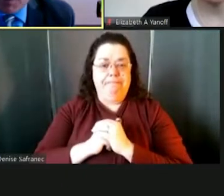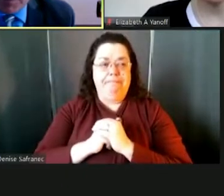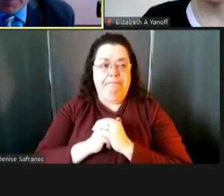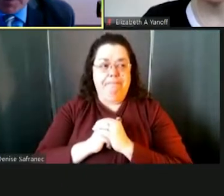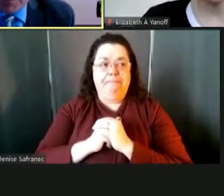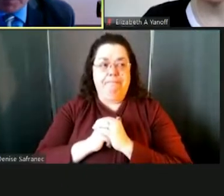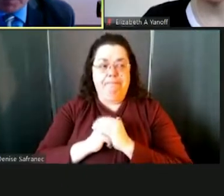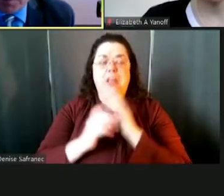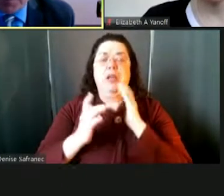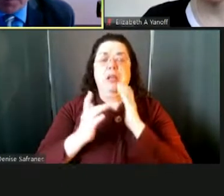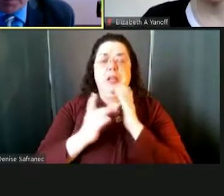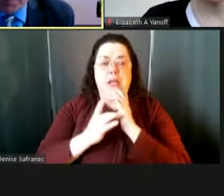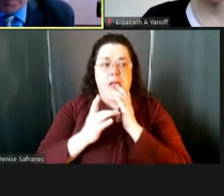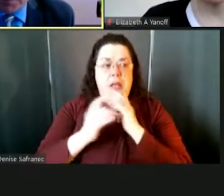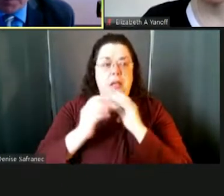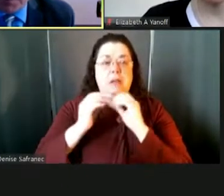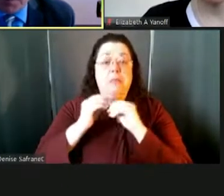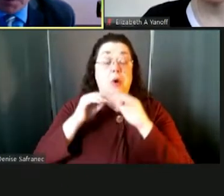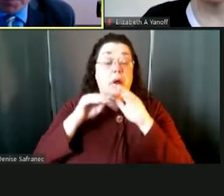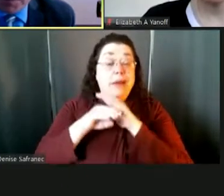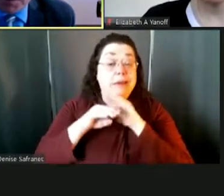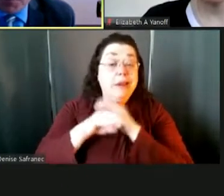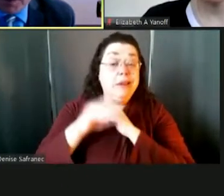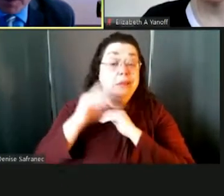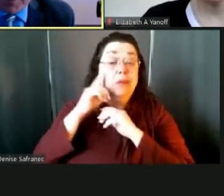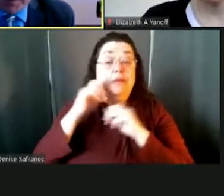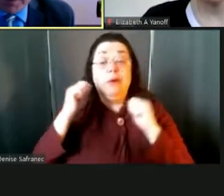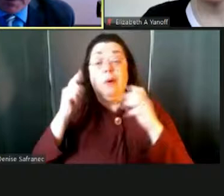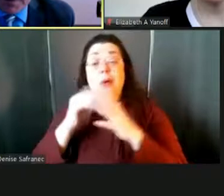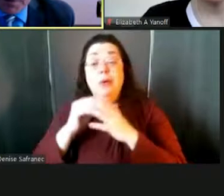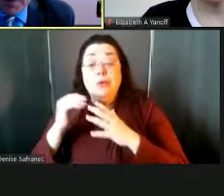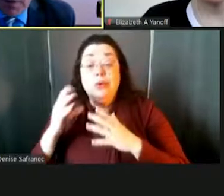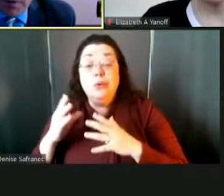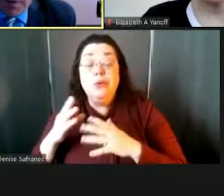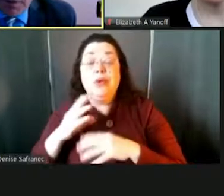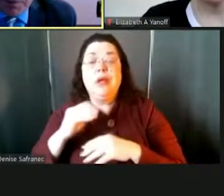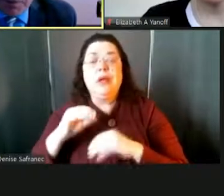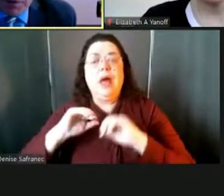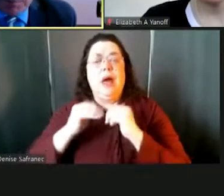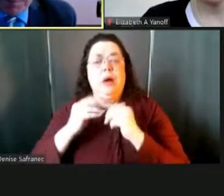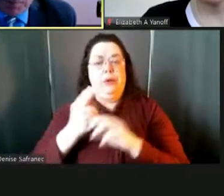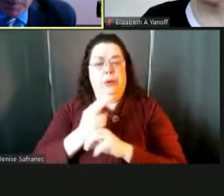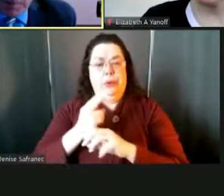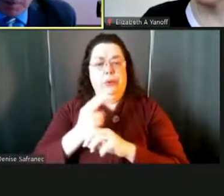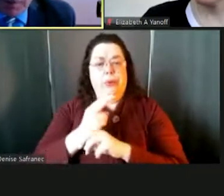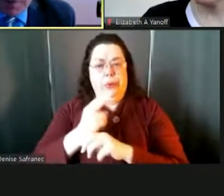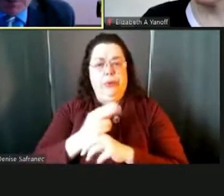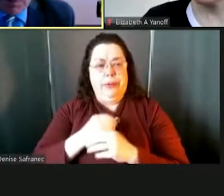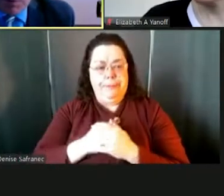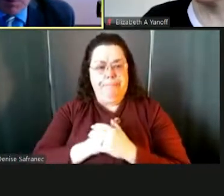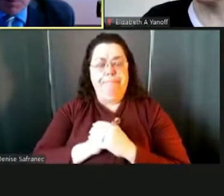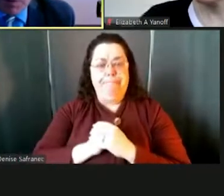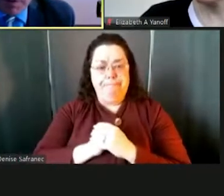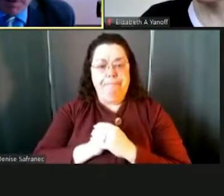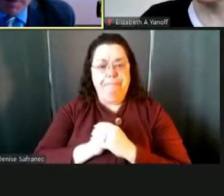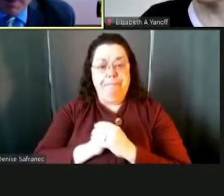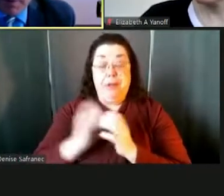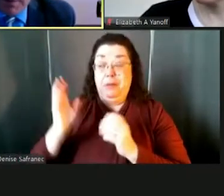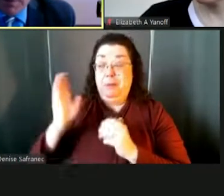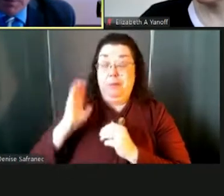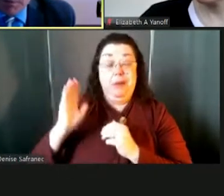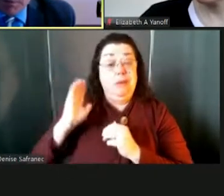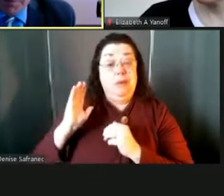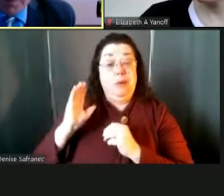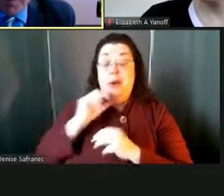more accessible to our teachers and our students, but it's the way the technology is being deployed in ways that we weren't working